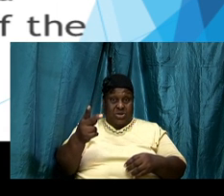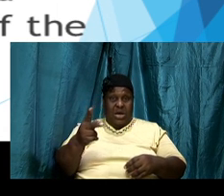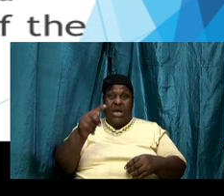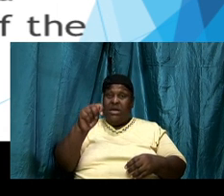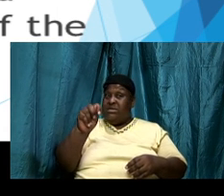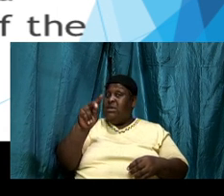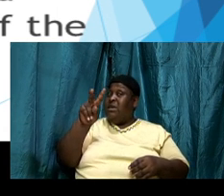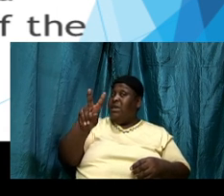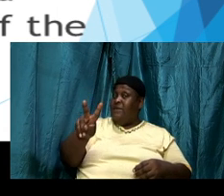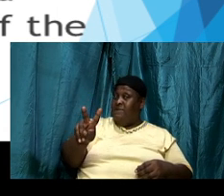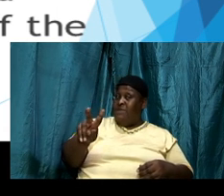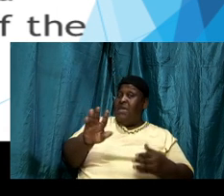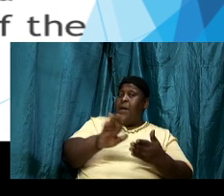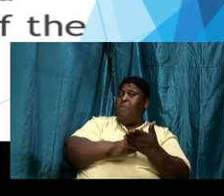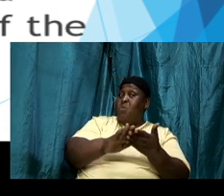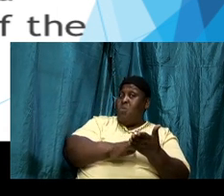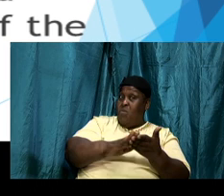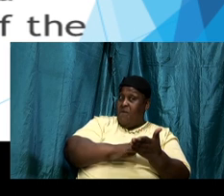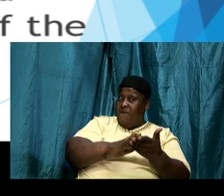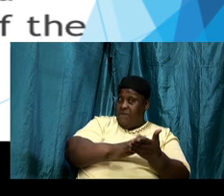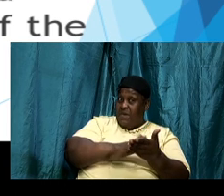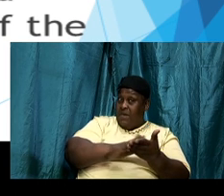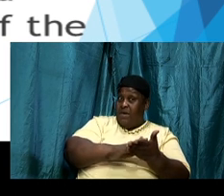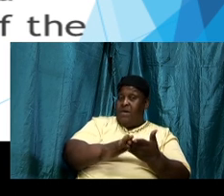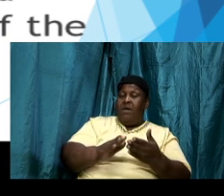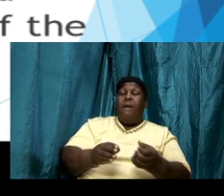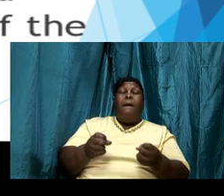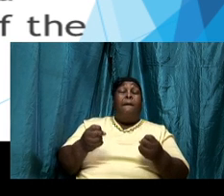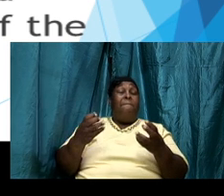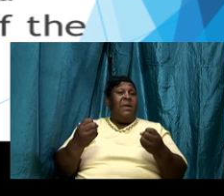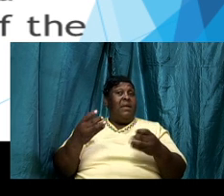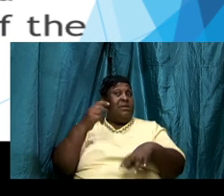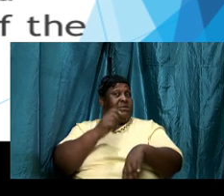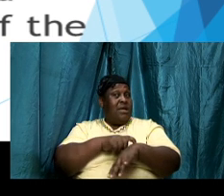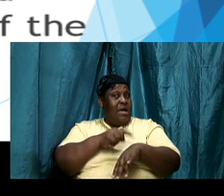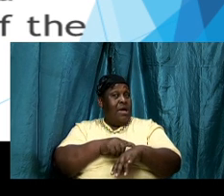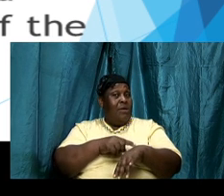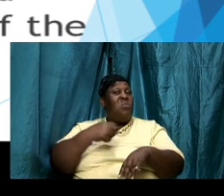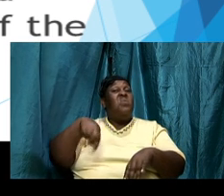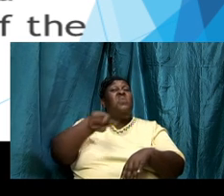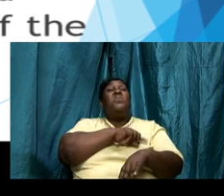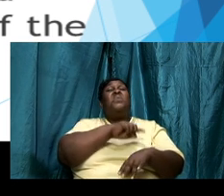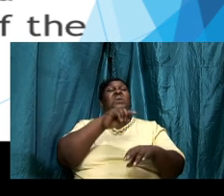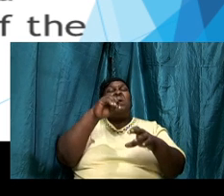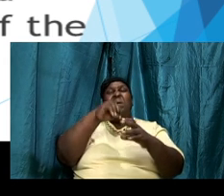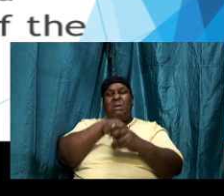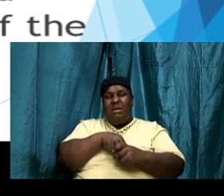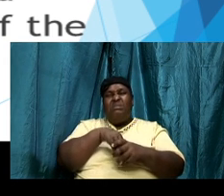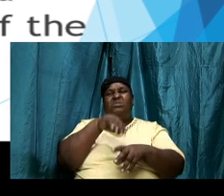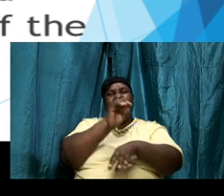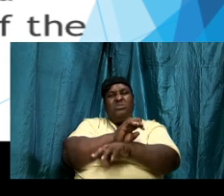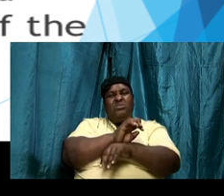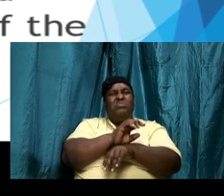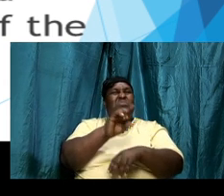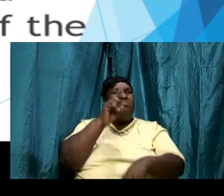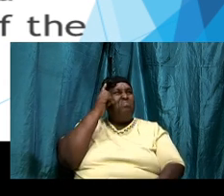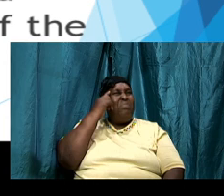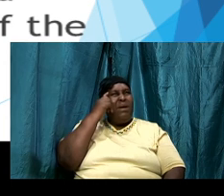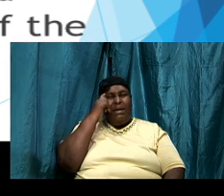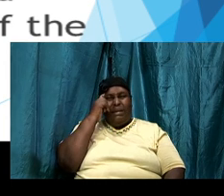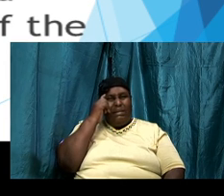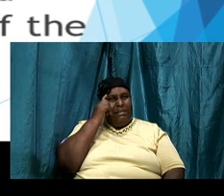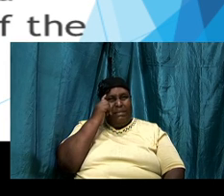but your mind is at a place where it is mucky and messy and full of grime but